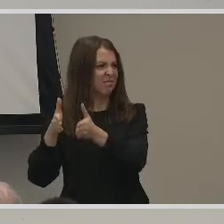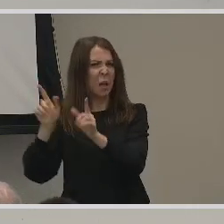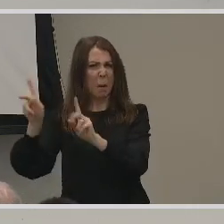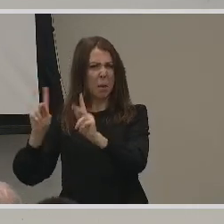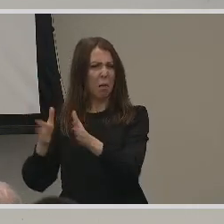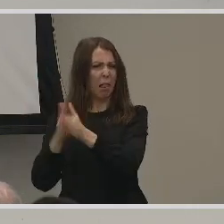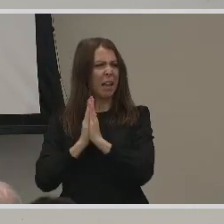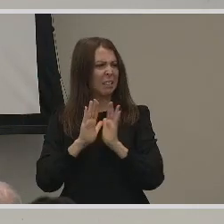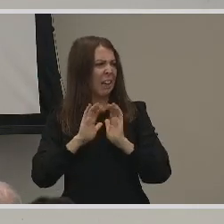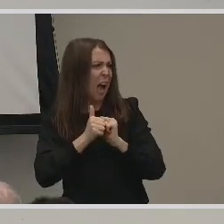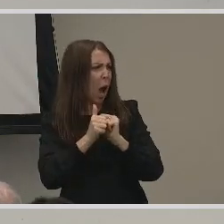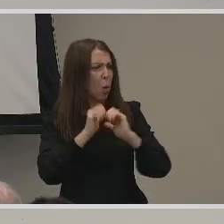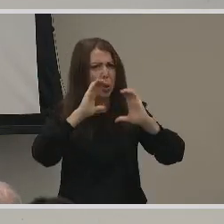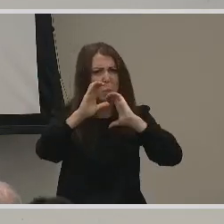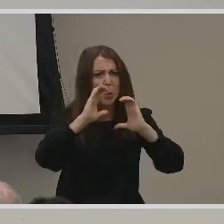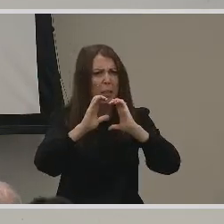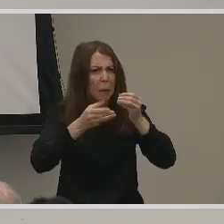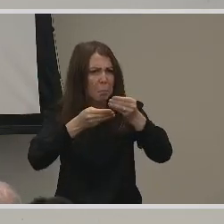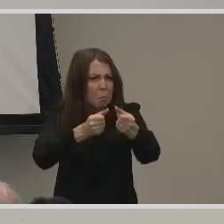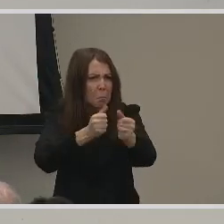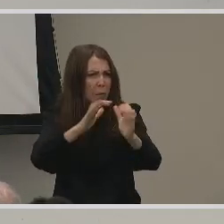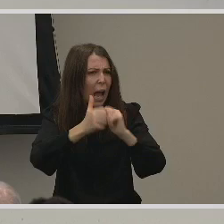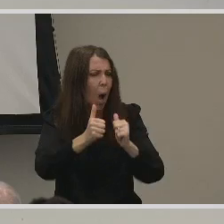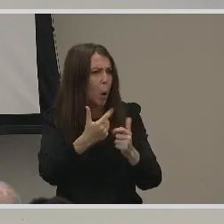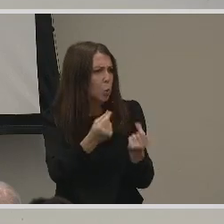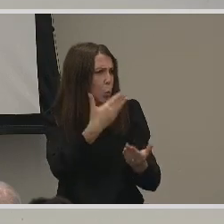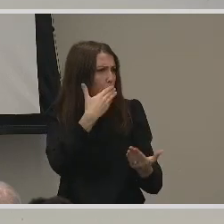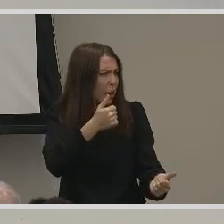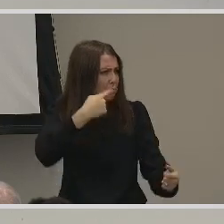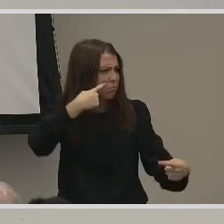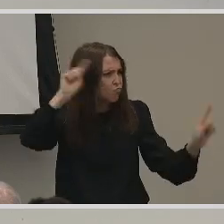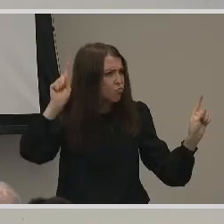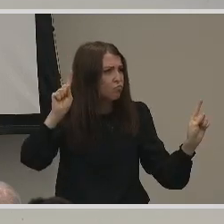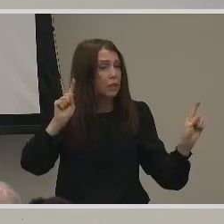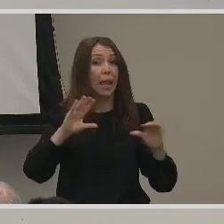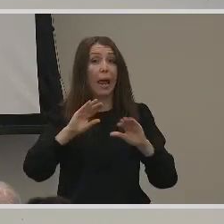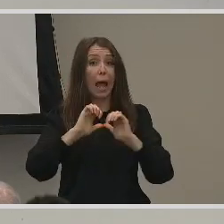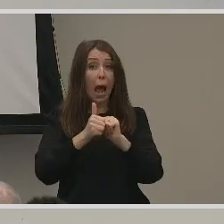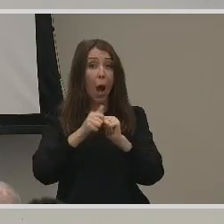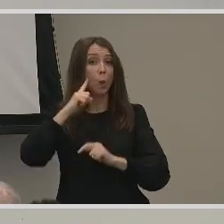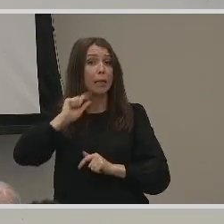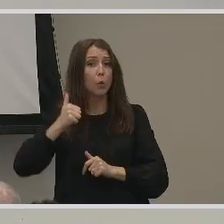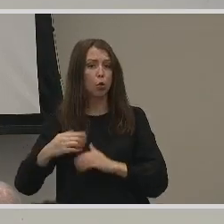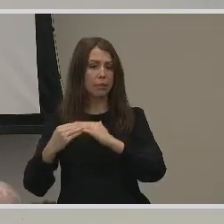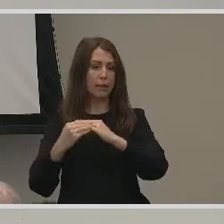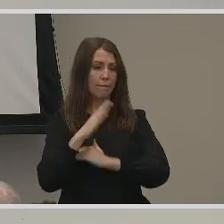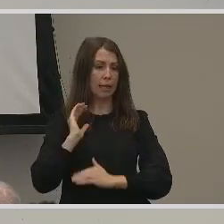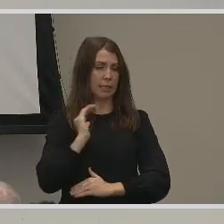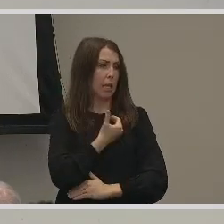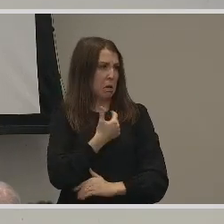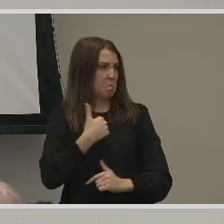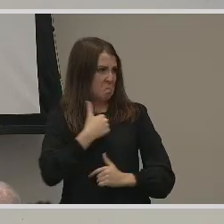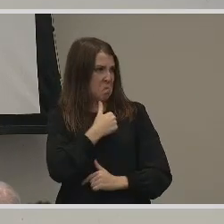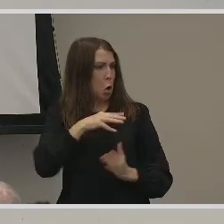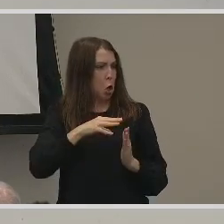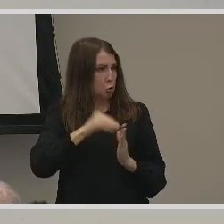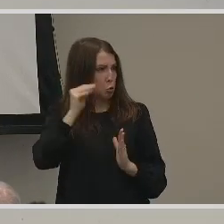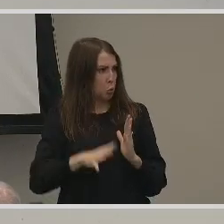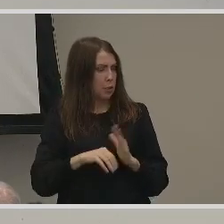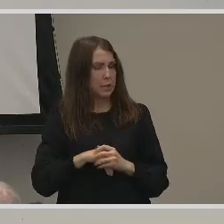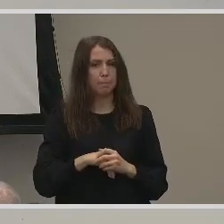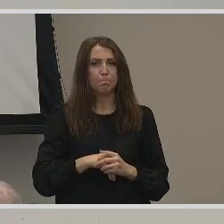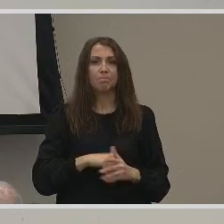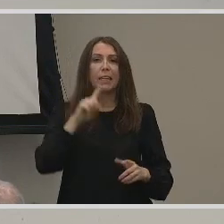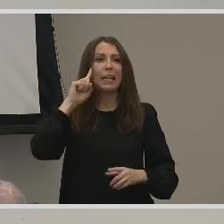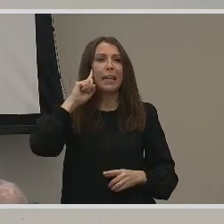and how hearing loss affects even us as students. Hearing loss affects everyone differently.